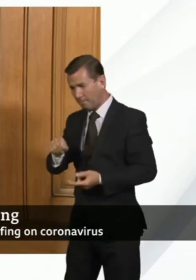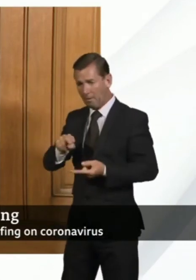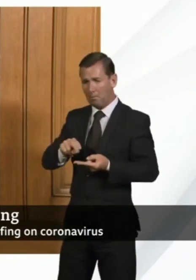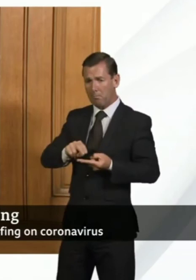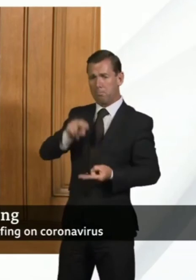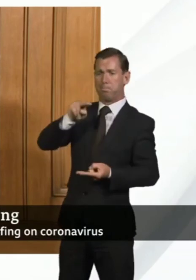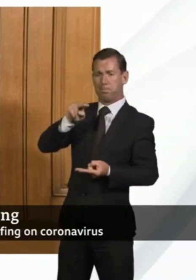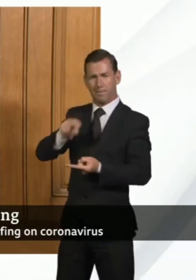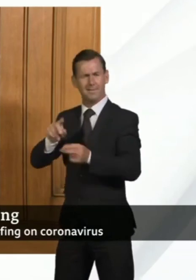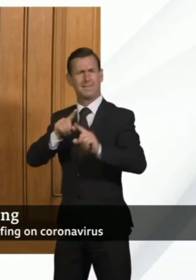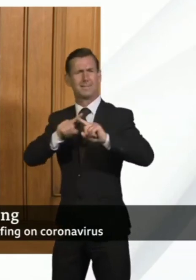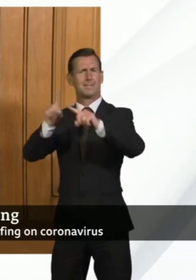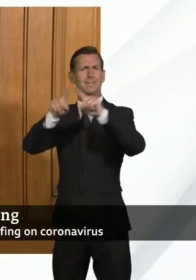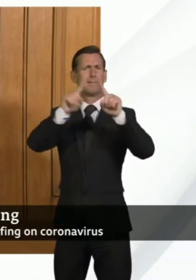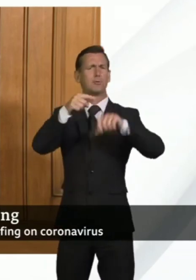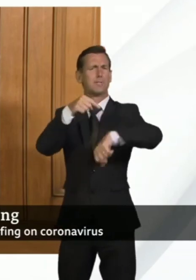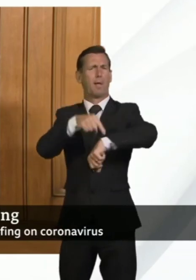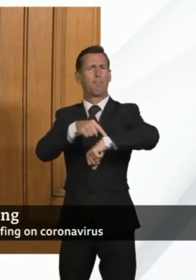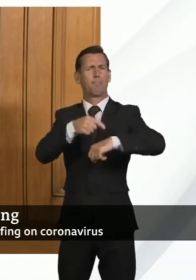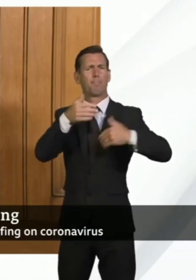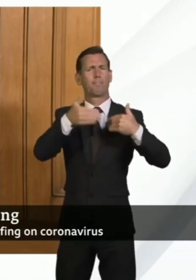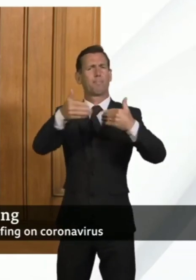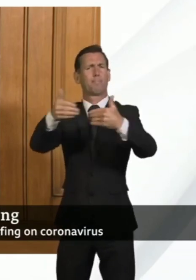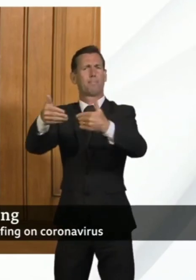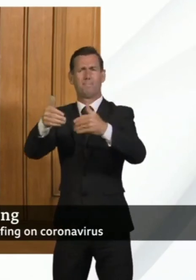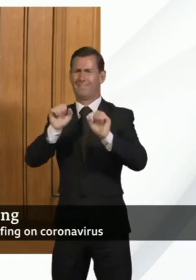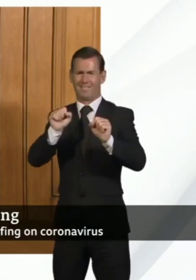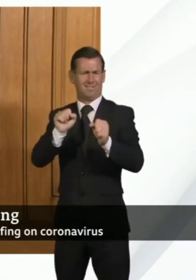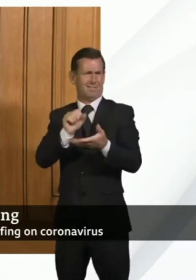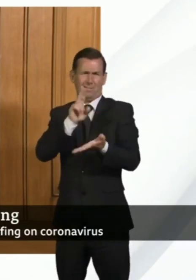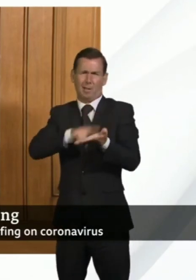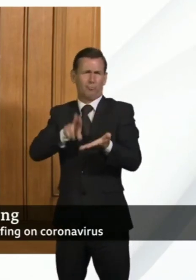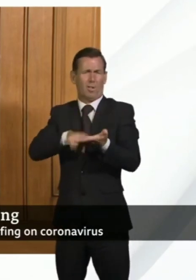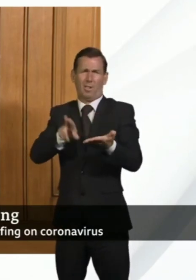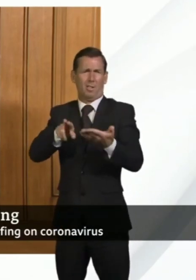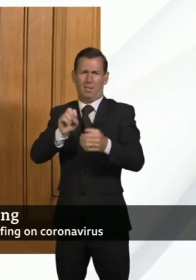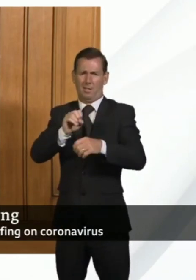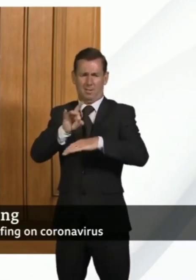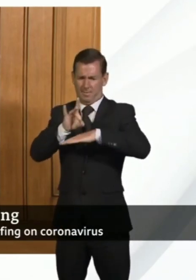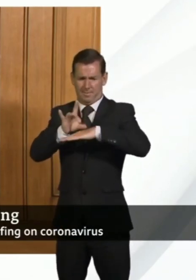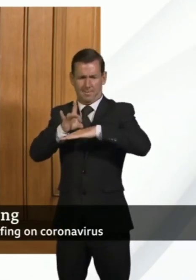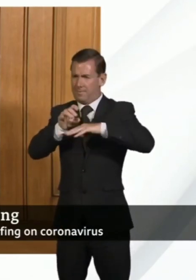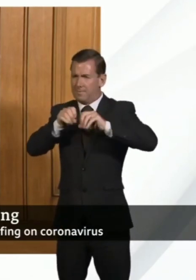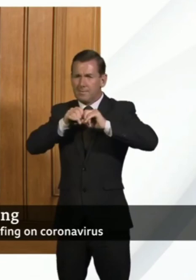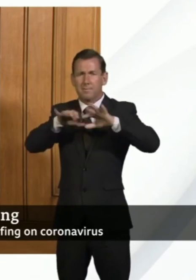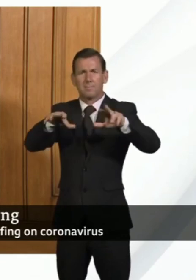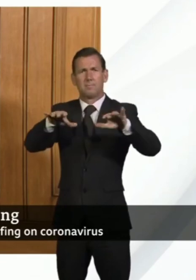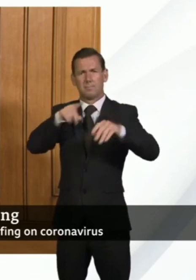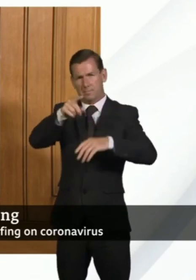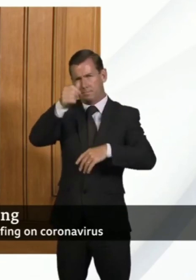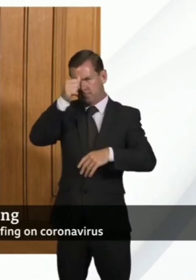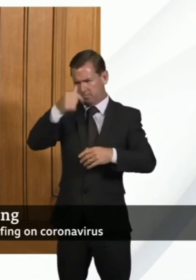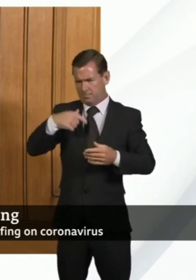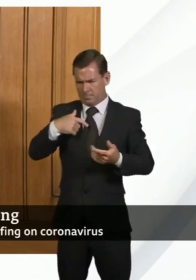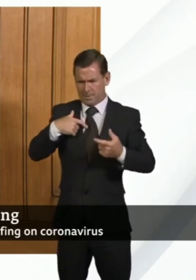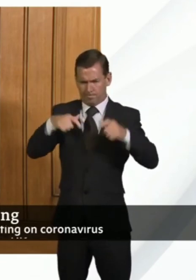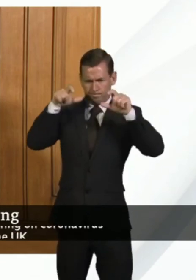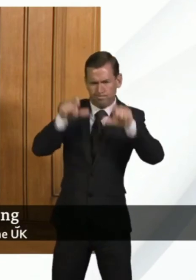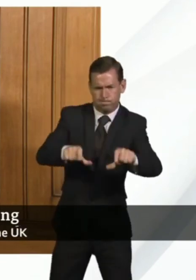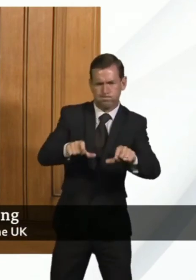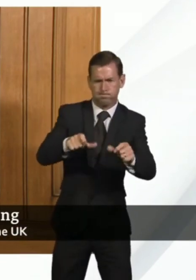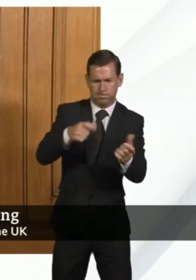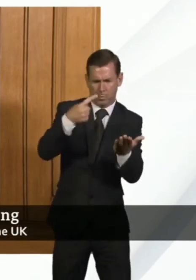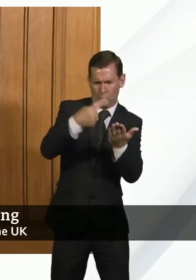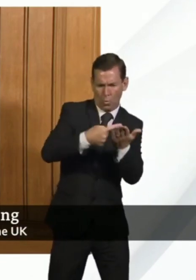clearly it's important that we have national measures in terms of lockdown measures and social distancing